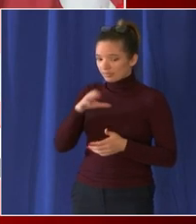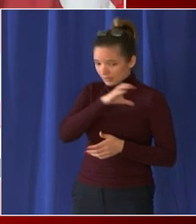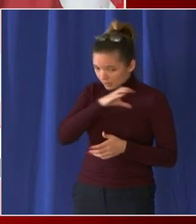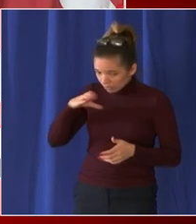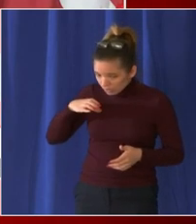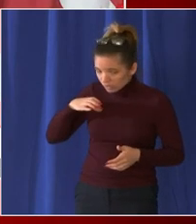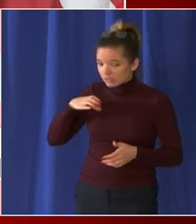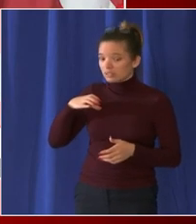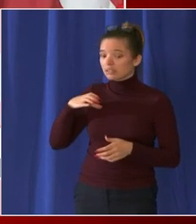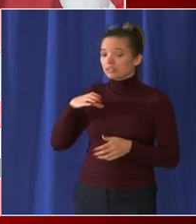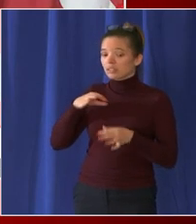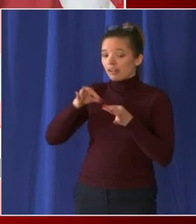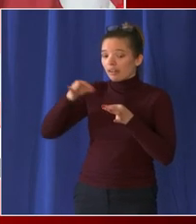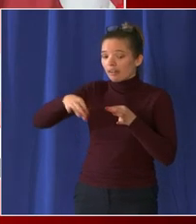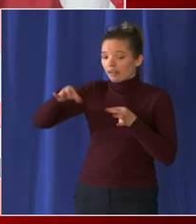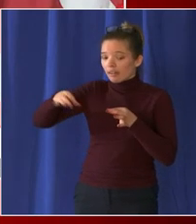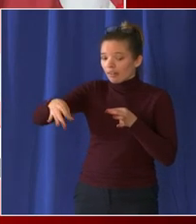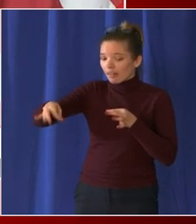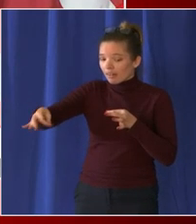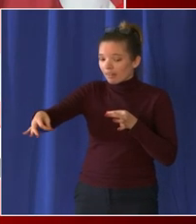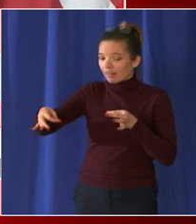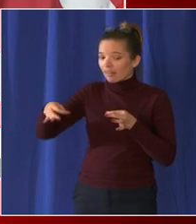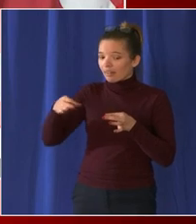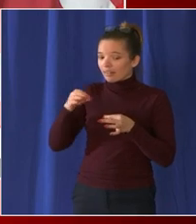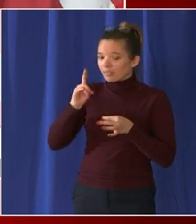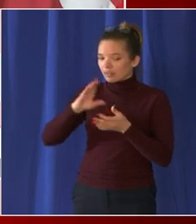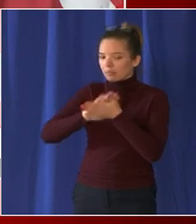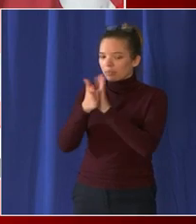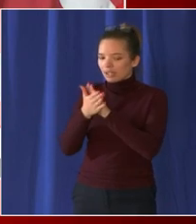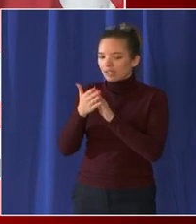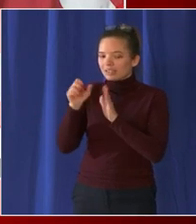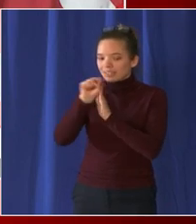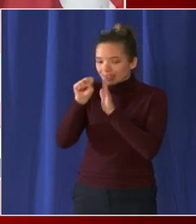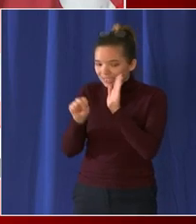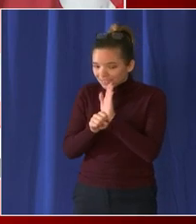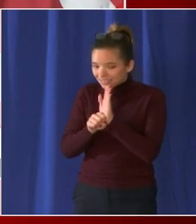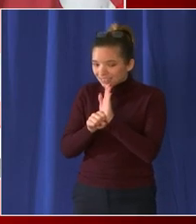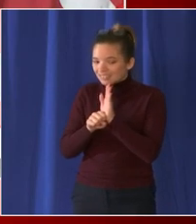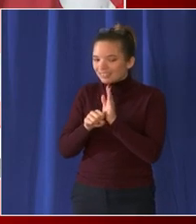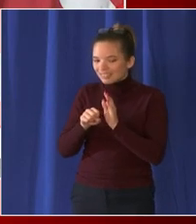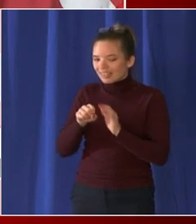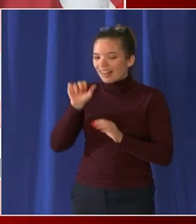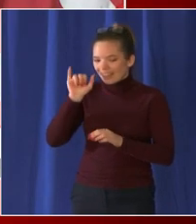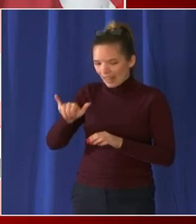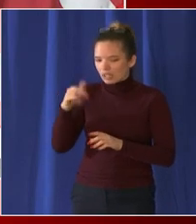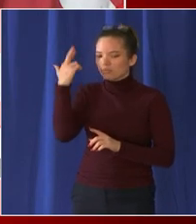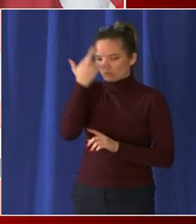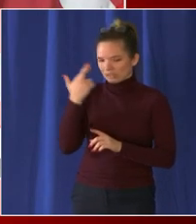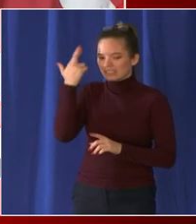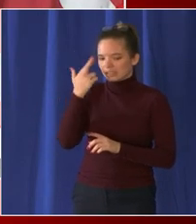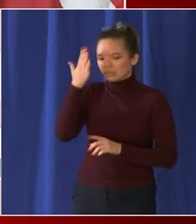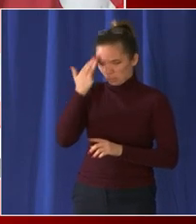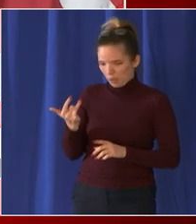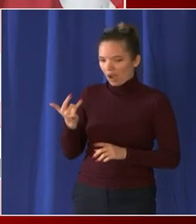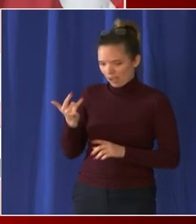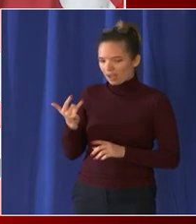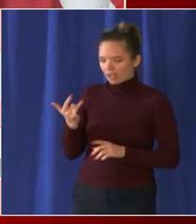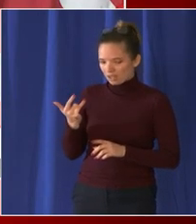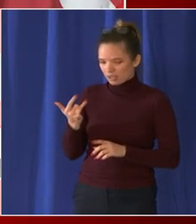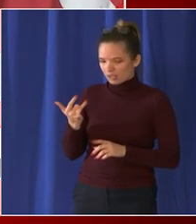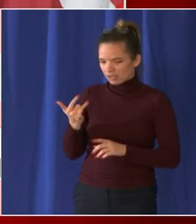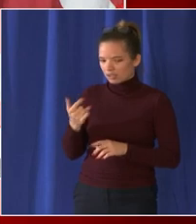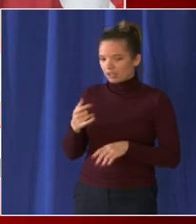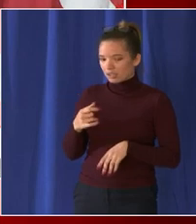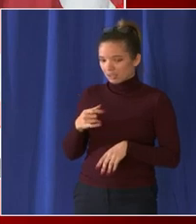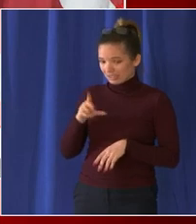moved our statehood bill congresswoman norton uh it has moved it through the house and it needs to move through the senate until then uh